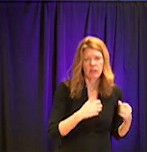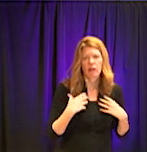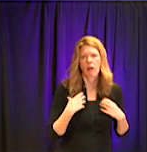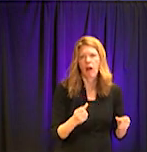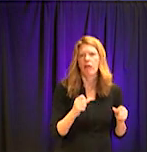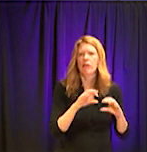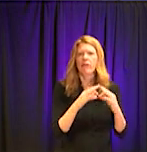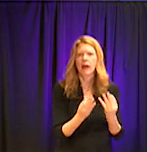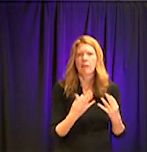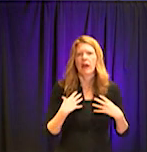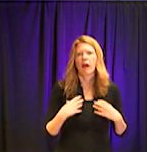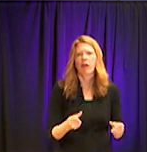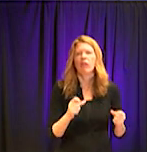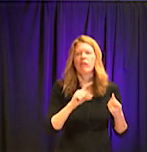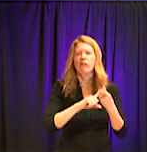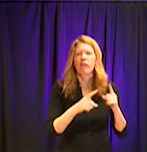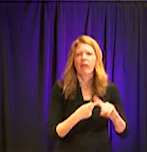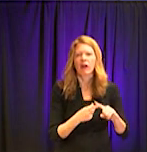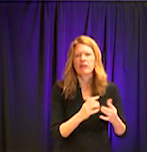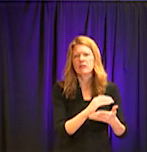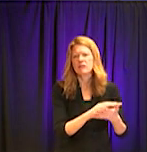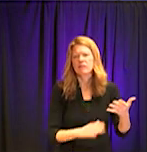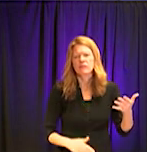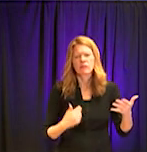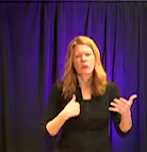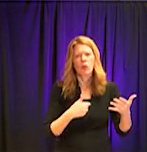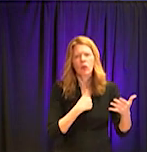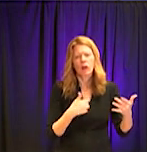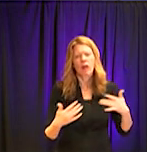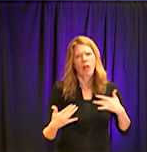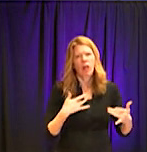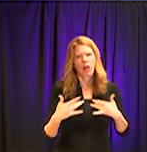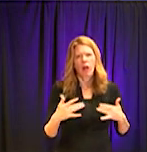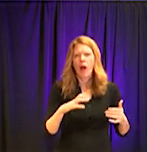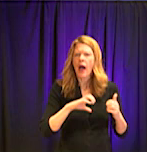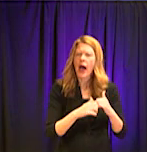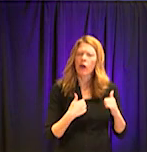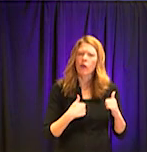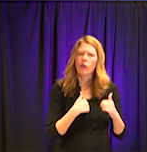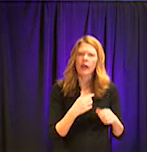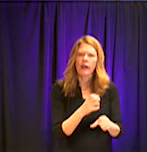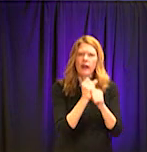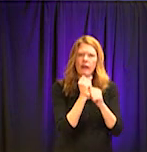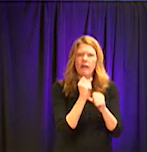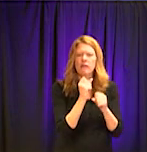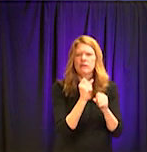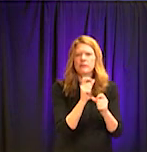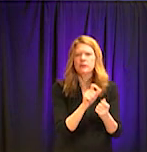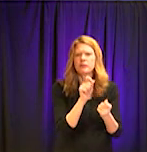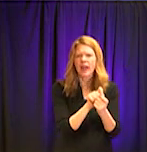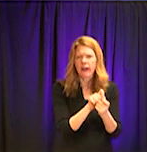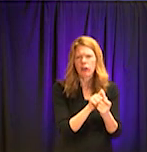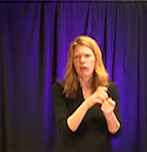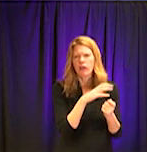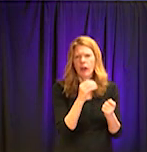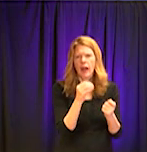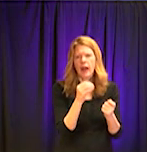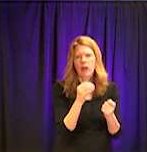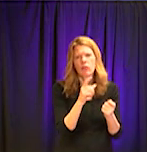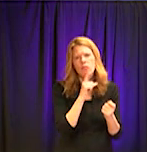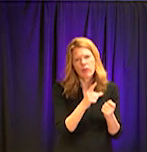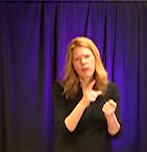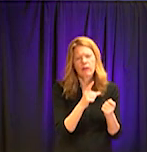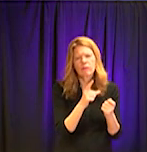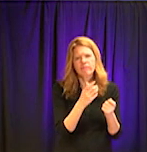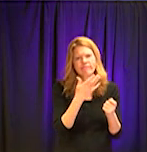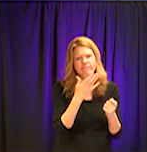health of their friends. And getting accurate information at a time like this is critically important. And so, you know, for all of